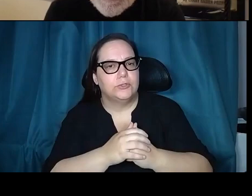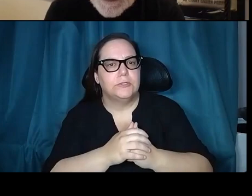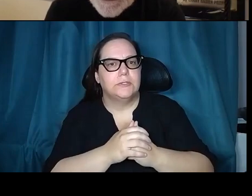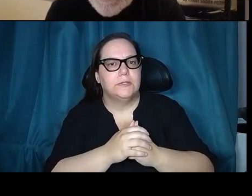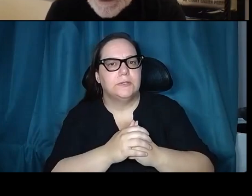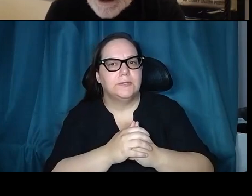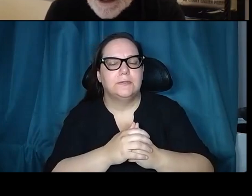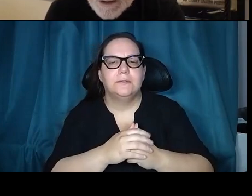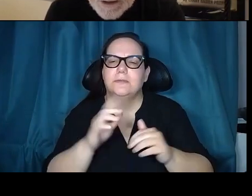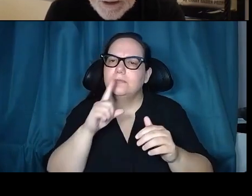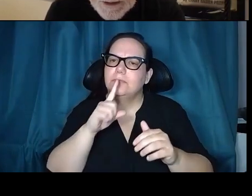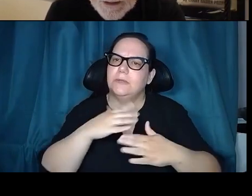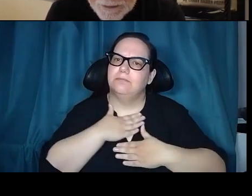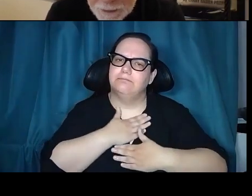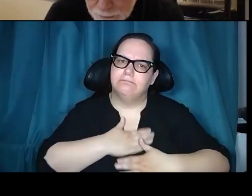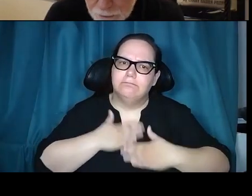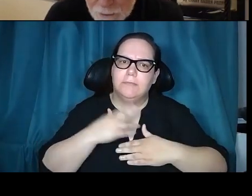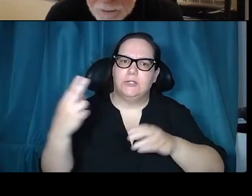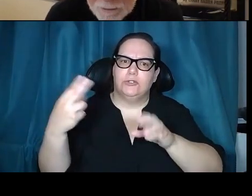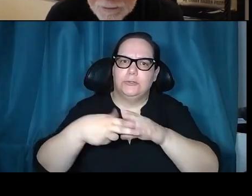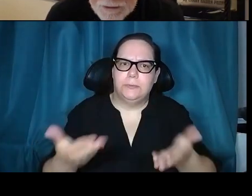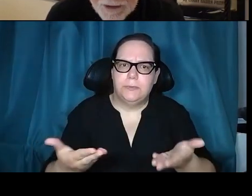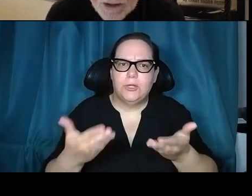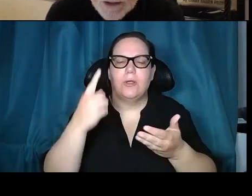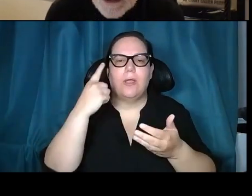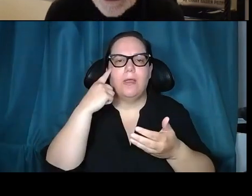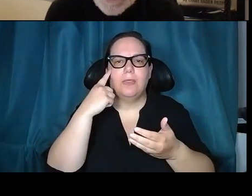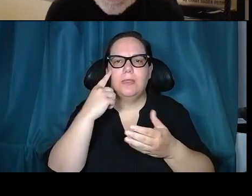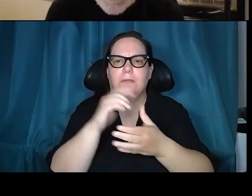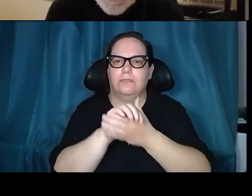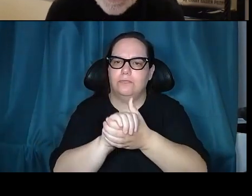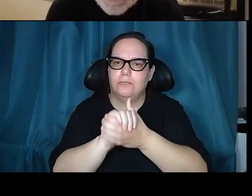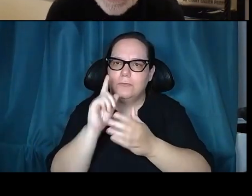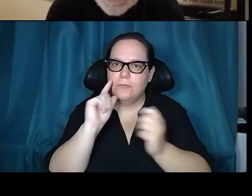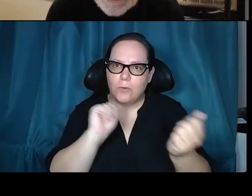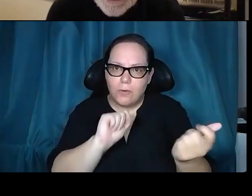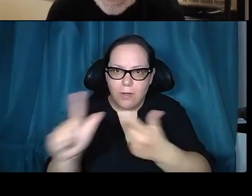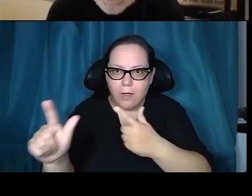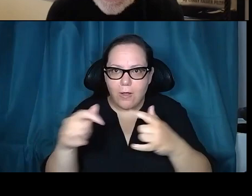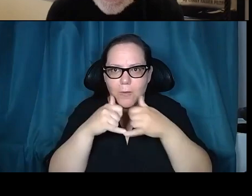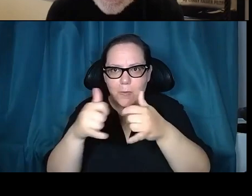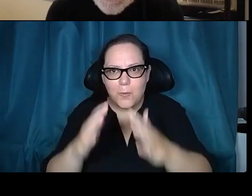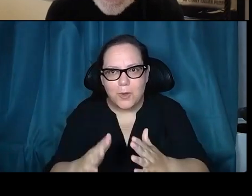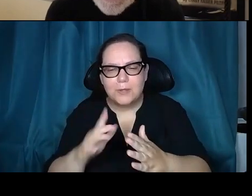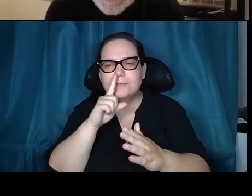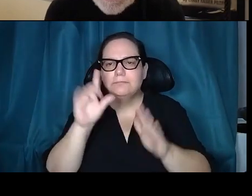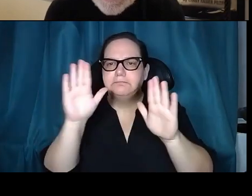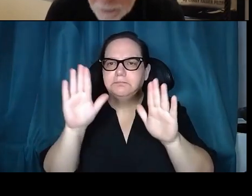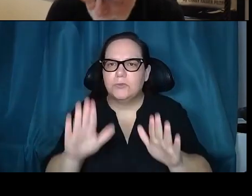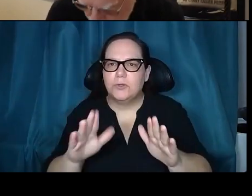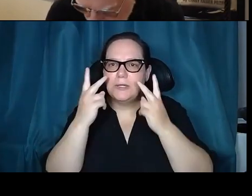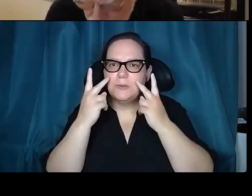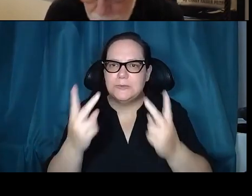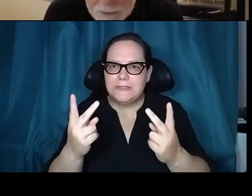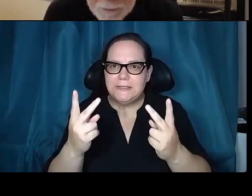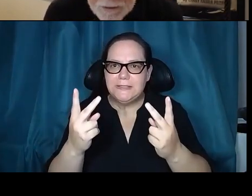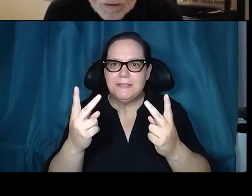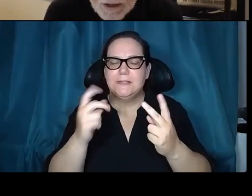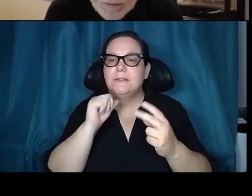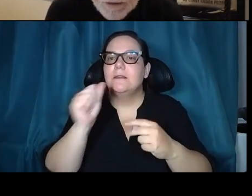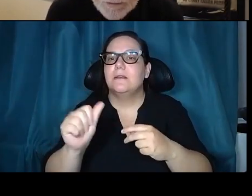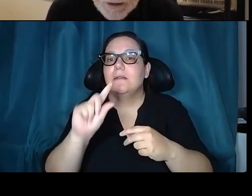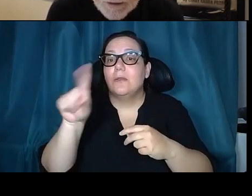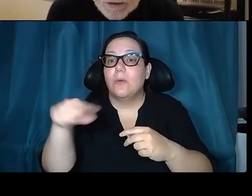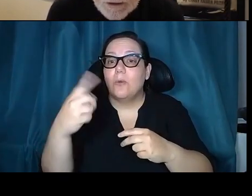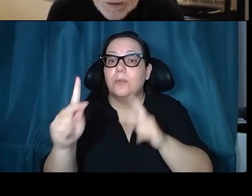great pleasure to be here. And I think, you know, congratulations to all the awardees. It's so great to see not only the people